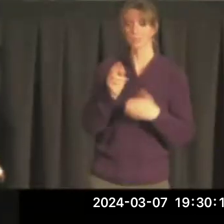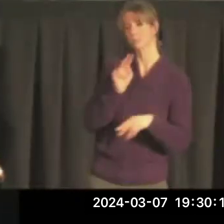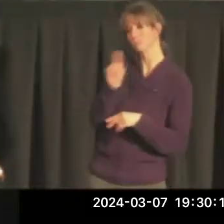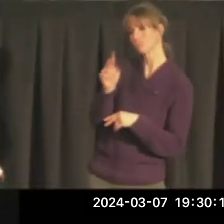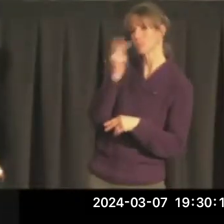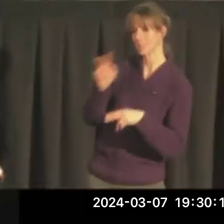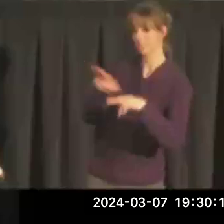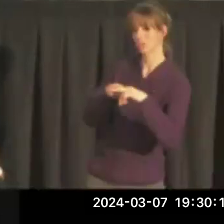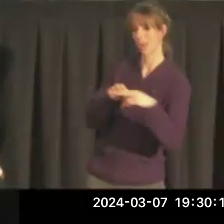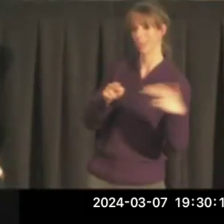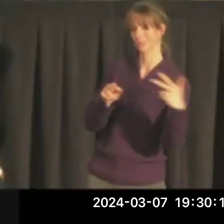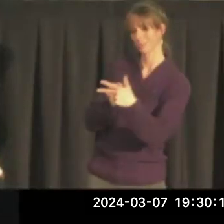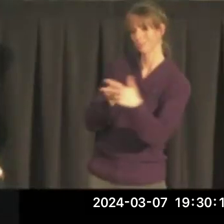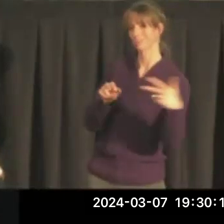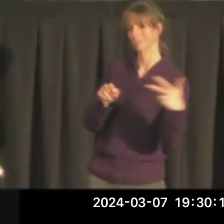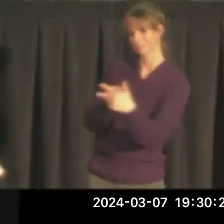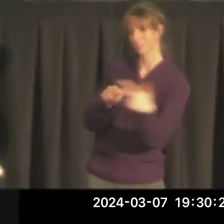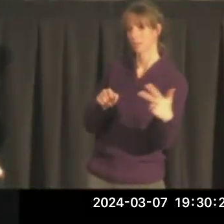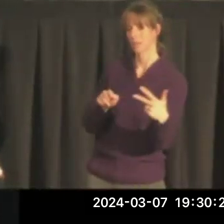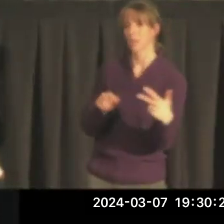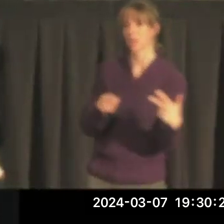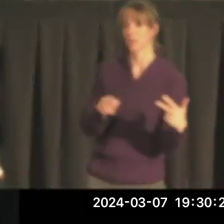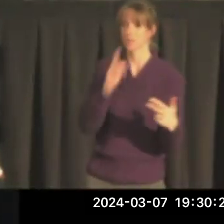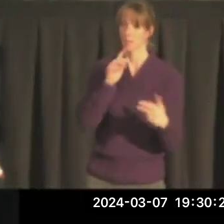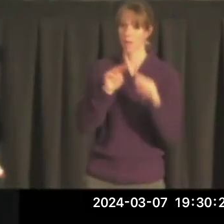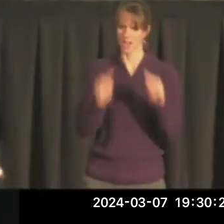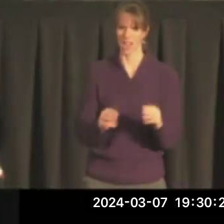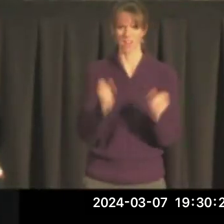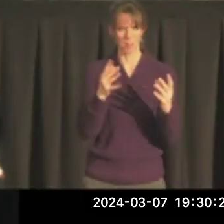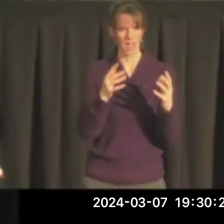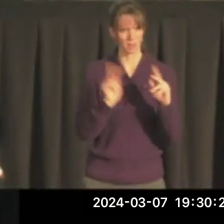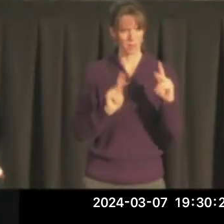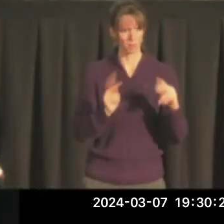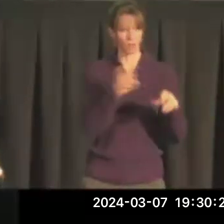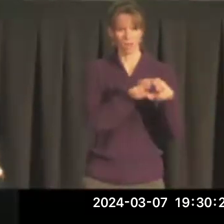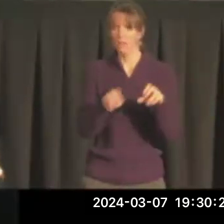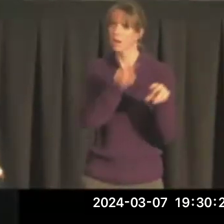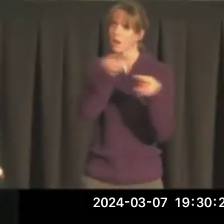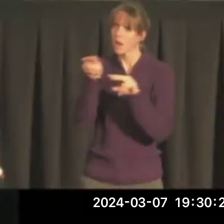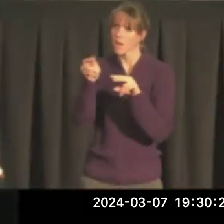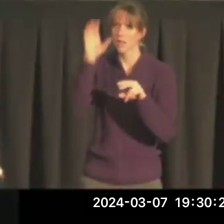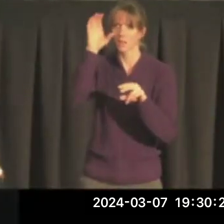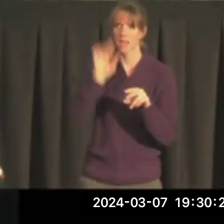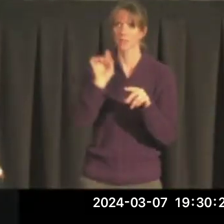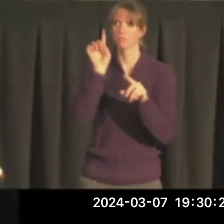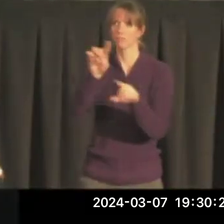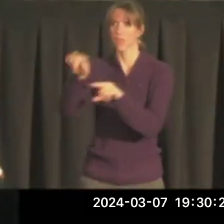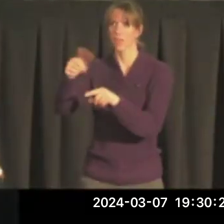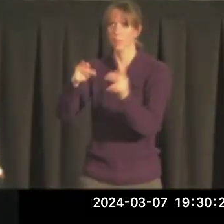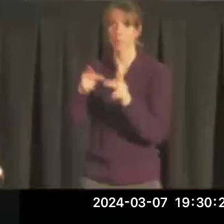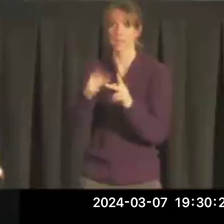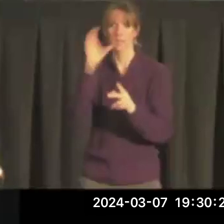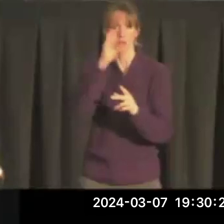coming through Missoula, crossing Montana with lots of people on them, looking elsewhere for jobs, and Miss made a deep